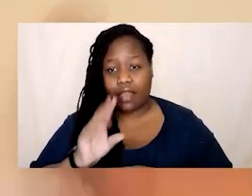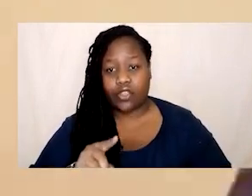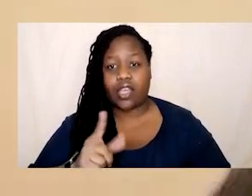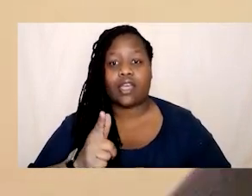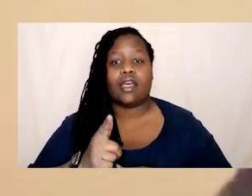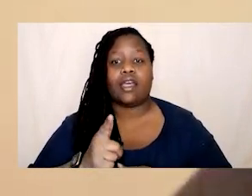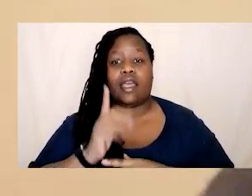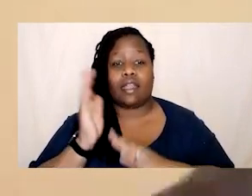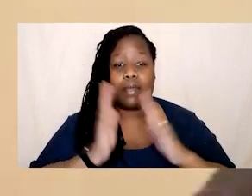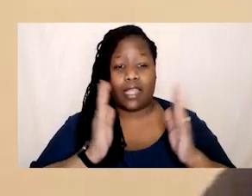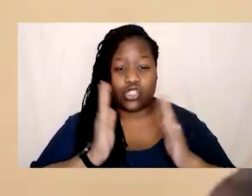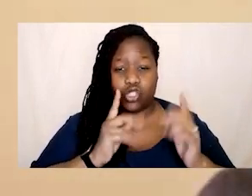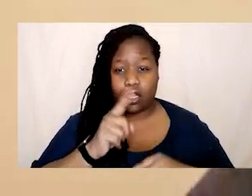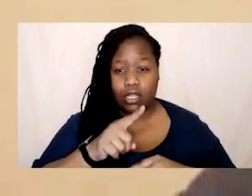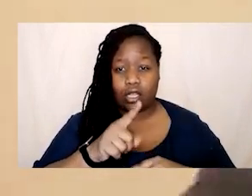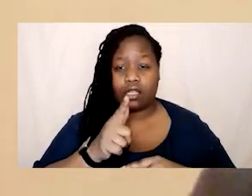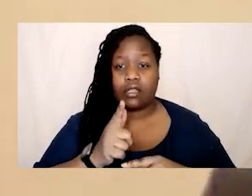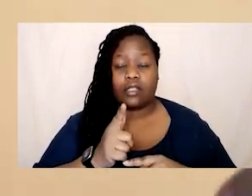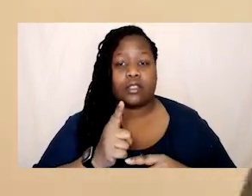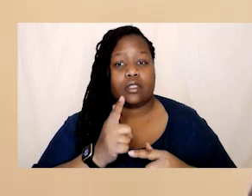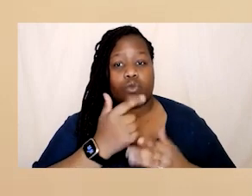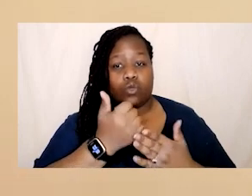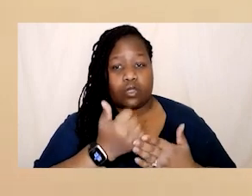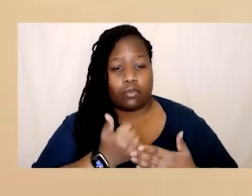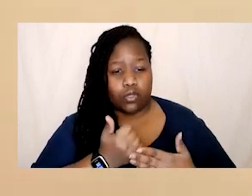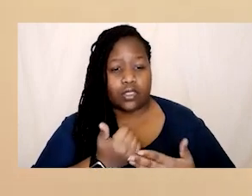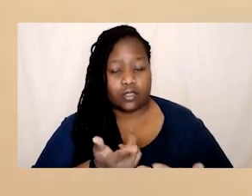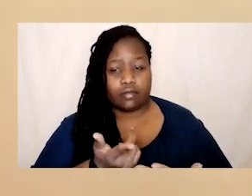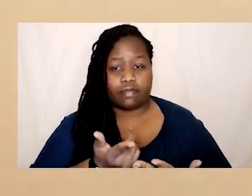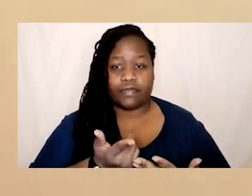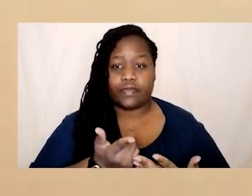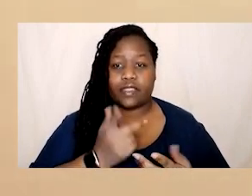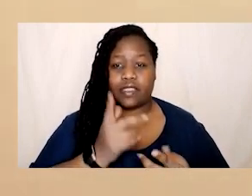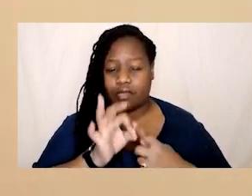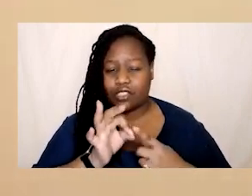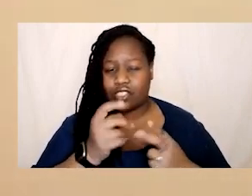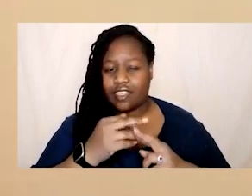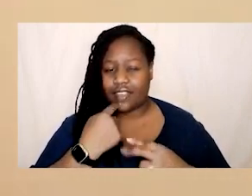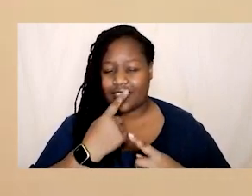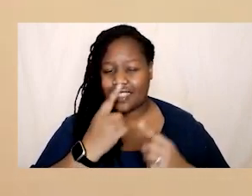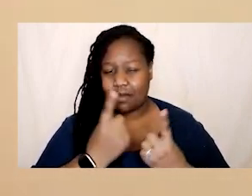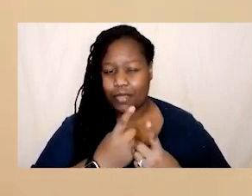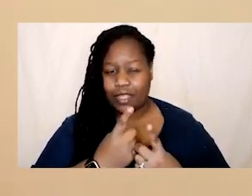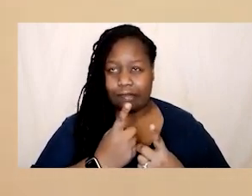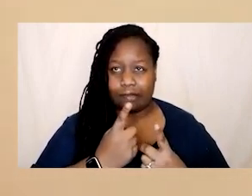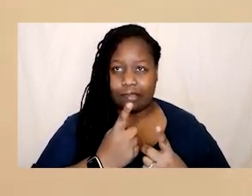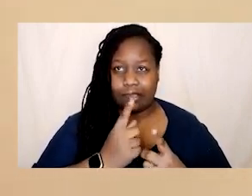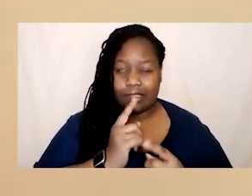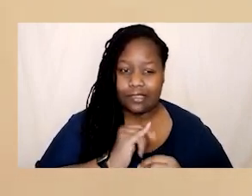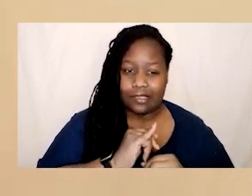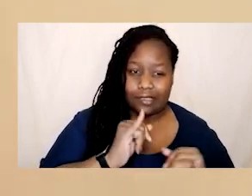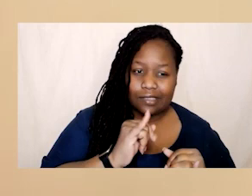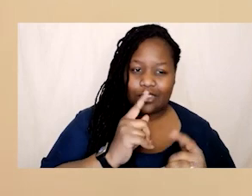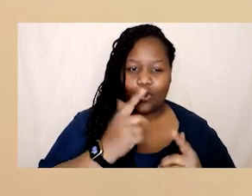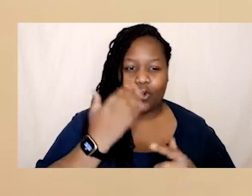in and like dust me up dust me off sorry and like shake me up when I would say some things that were a little bit too um white supremacy